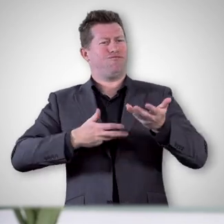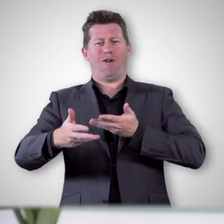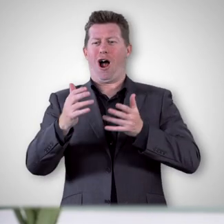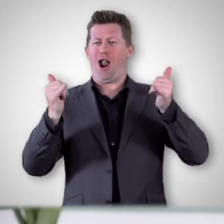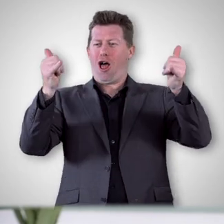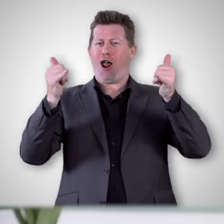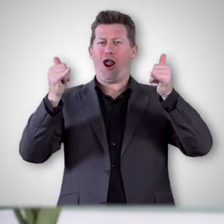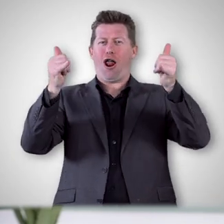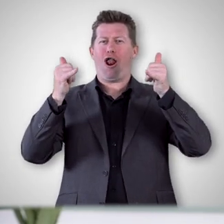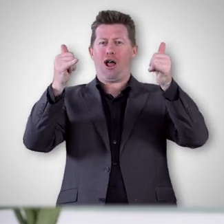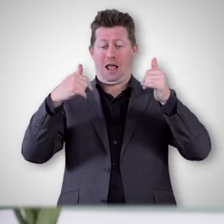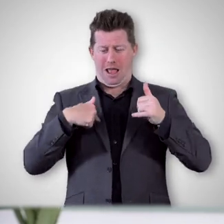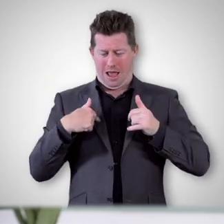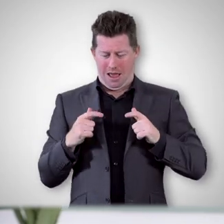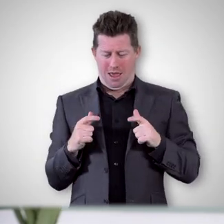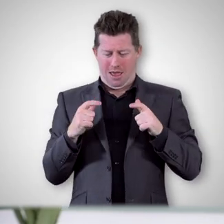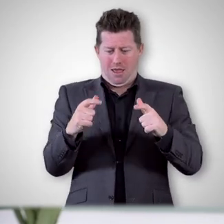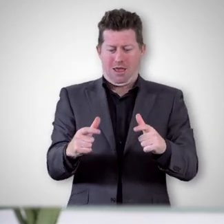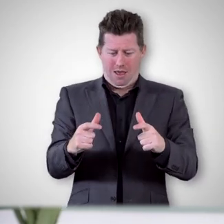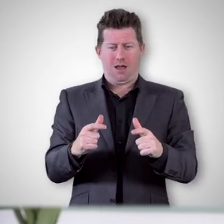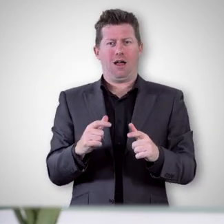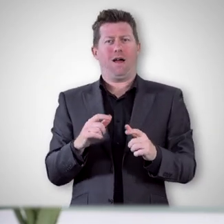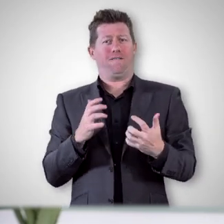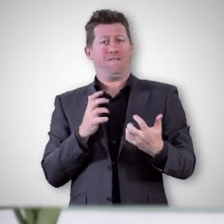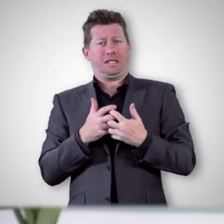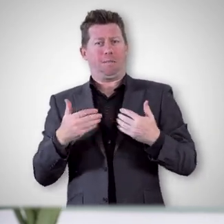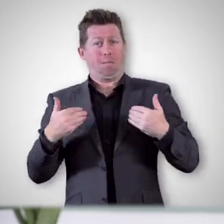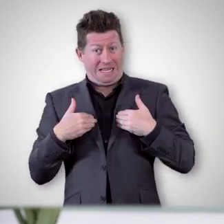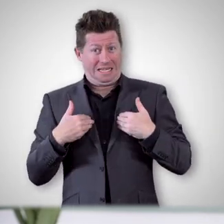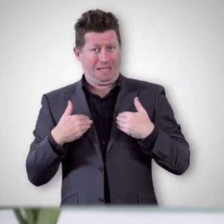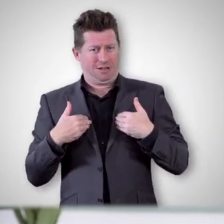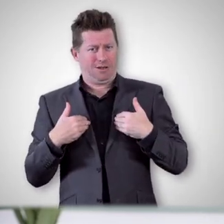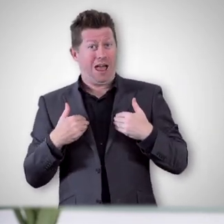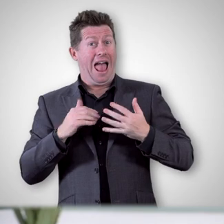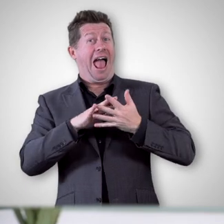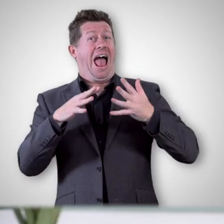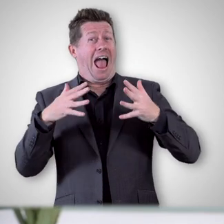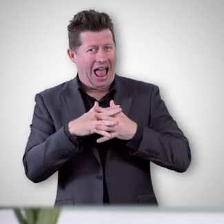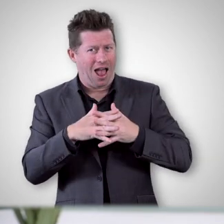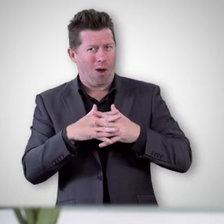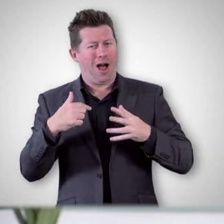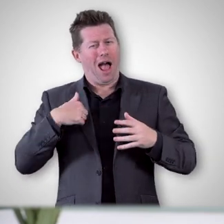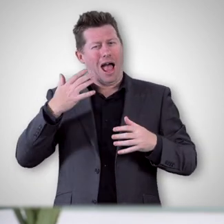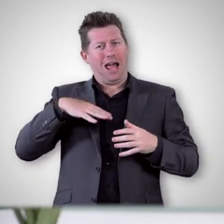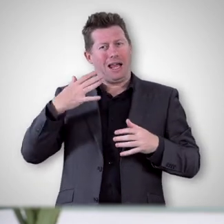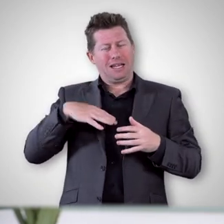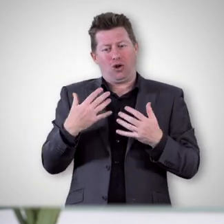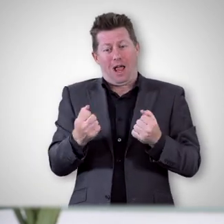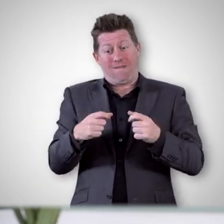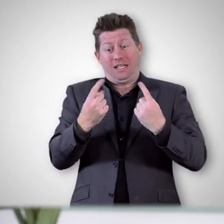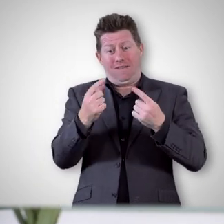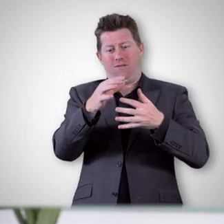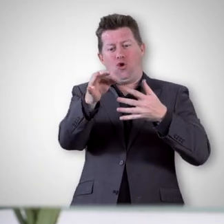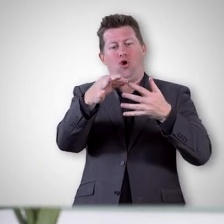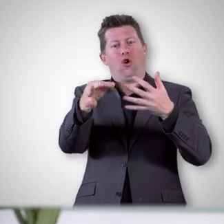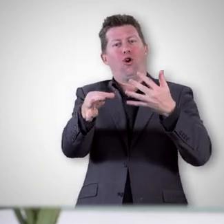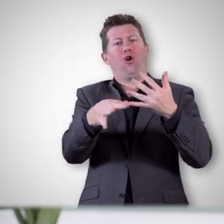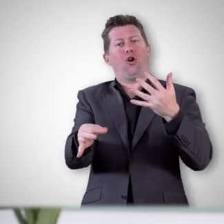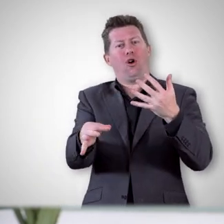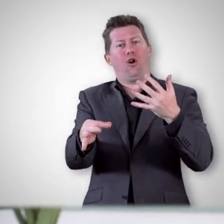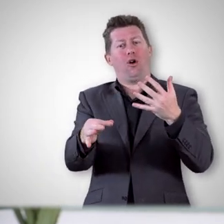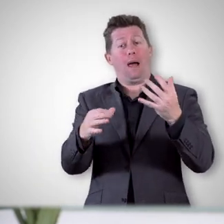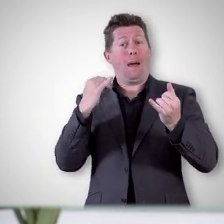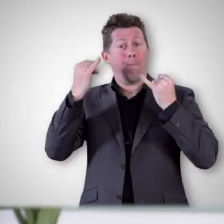something there that I put there just for you. Now, in order to do that, I need to have different options and choices.